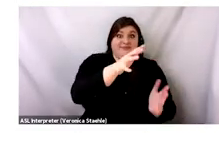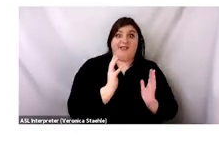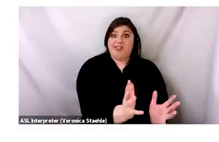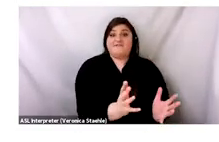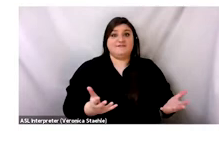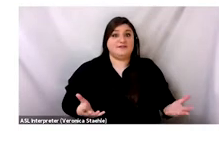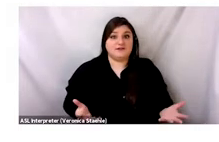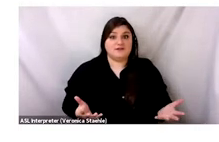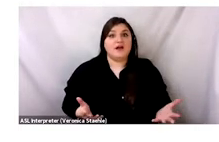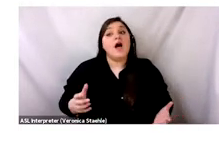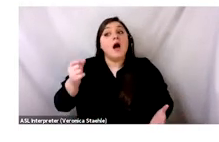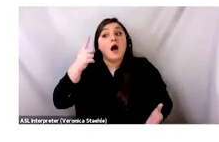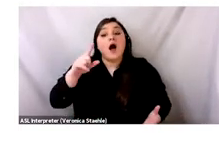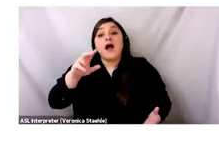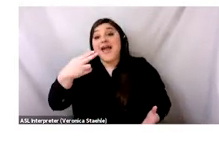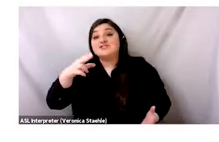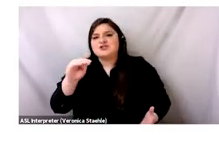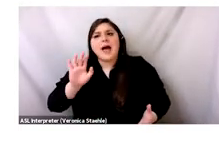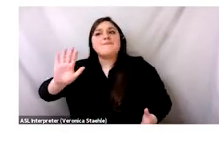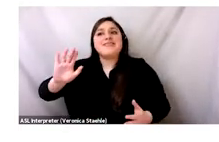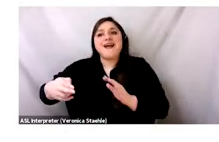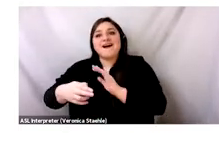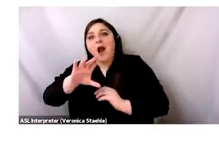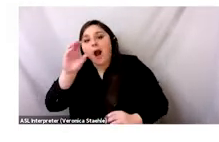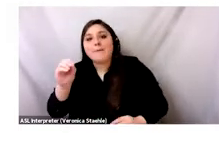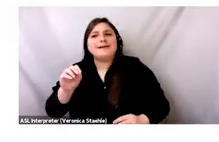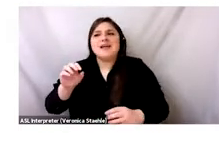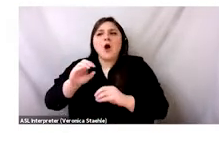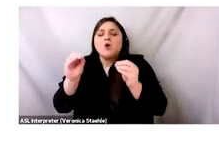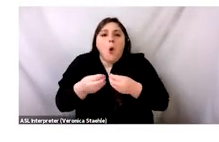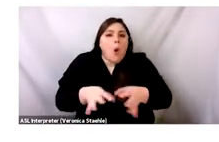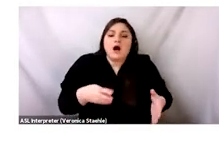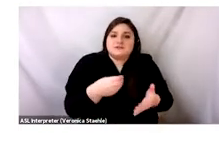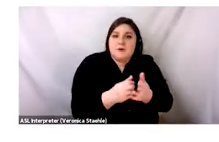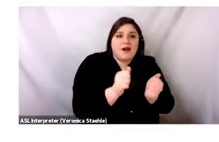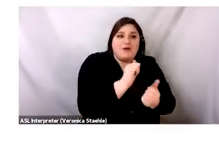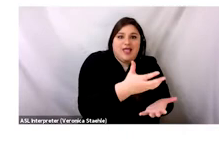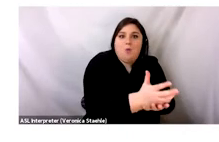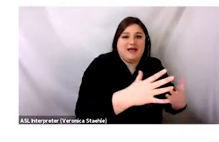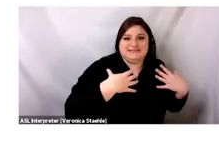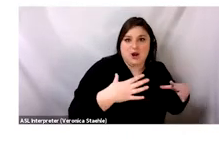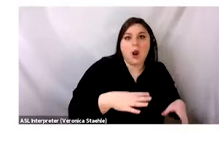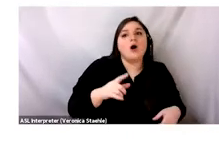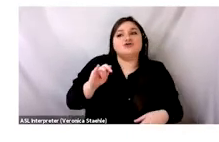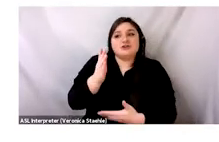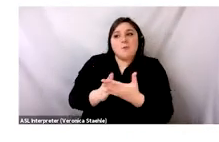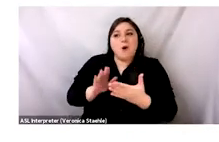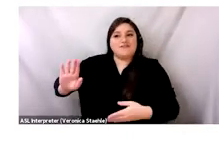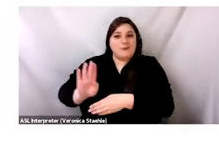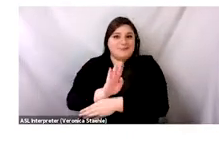really felt as a loss. It didn't impact the company. They still opened new stores that year. And generally, they satisfied shareholders.